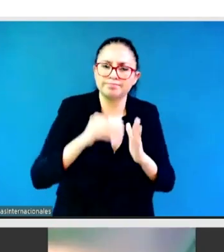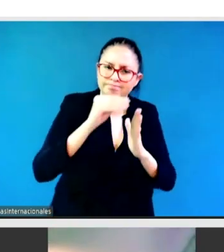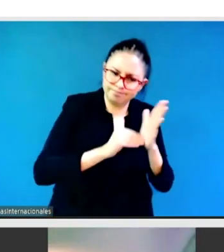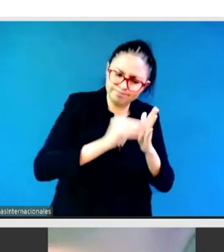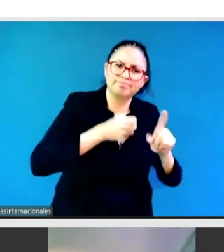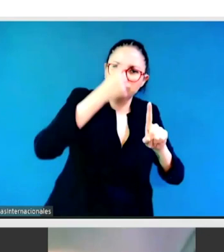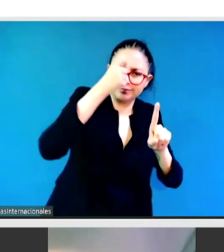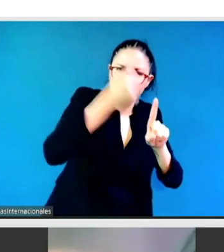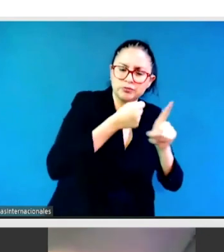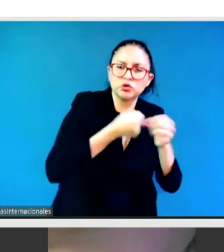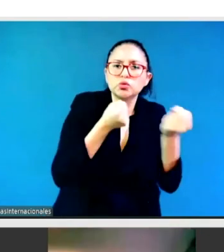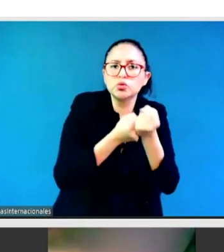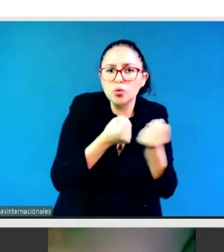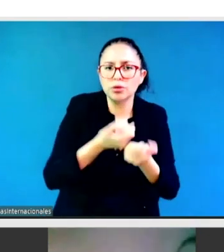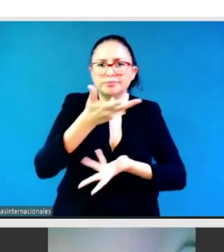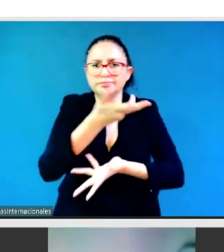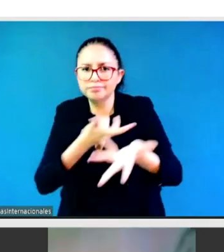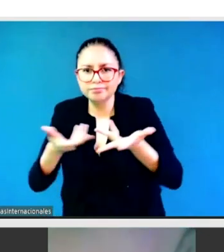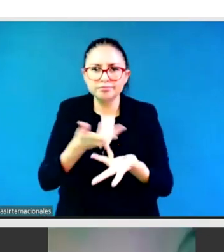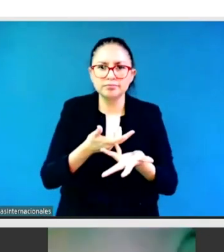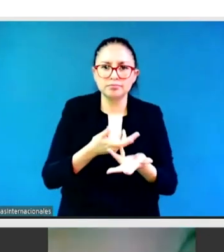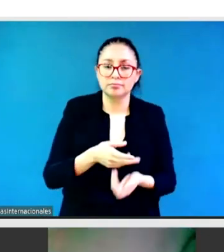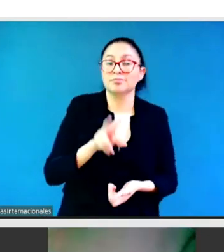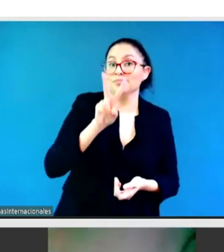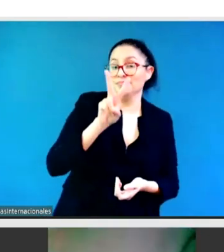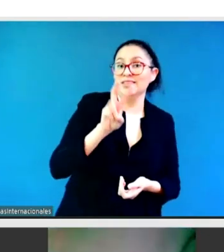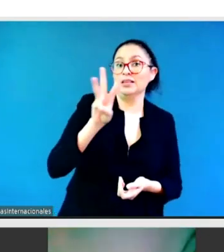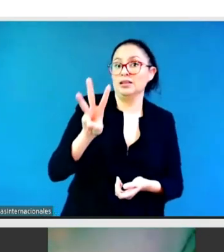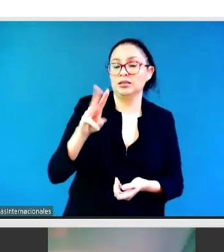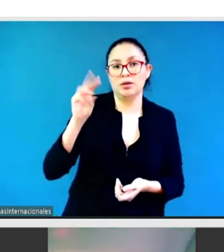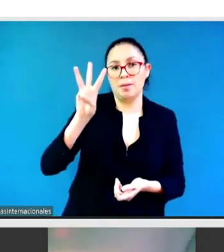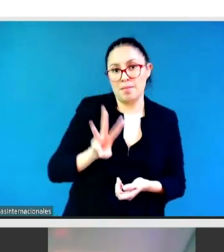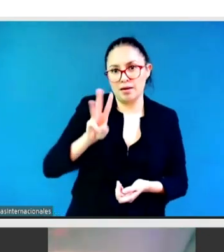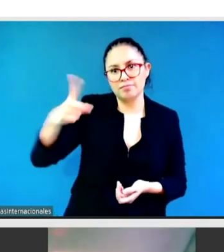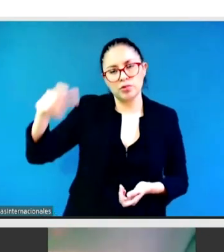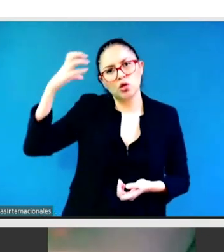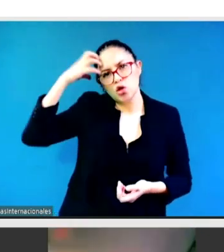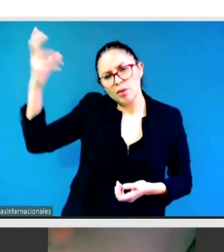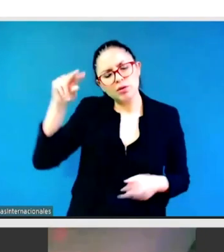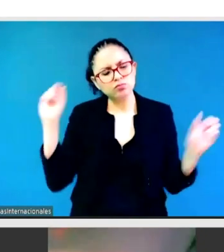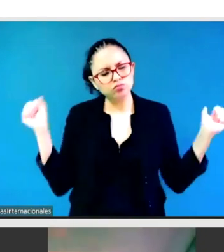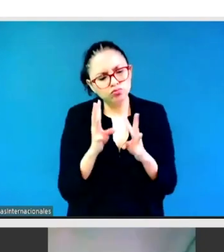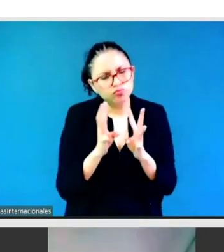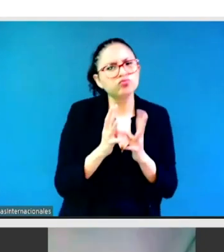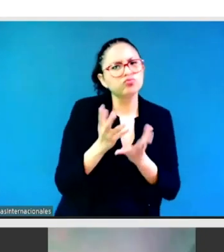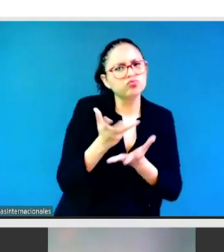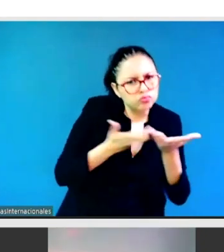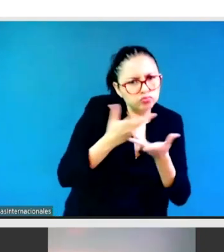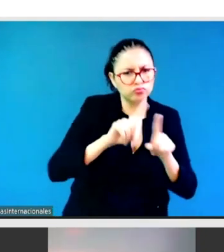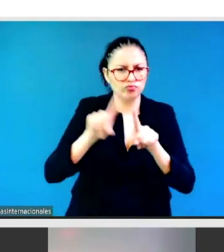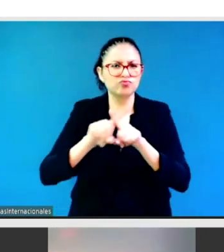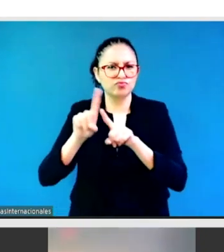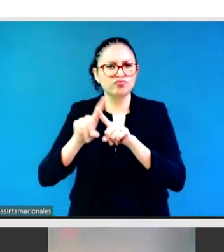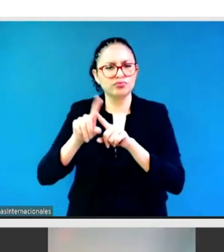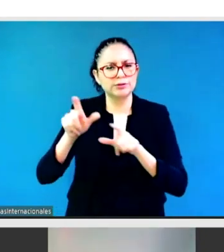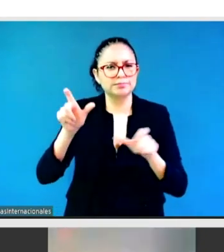again within the framework of various, the framework of,